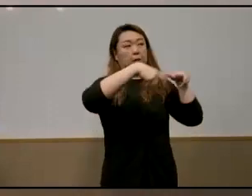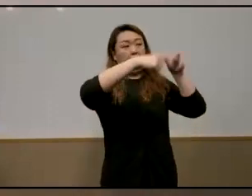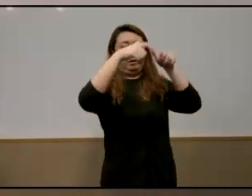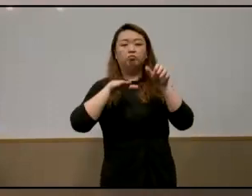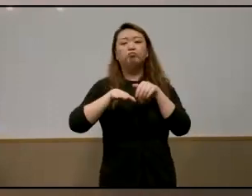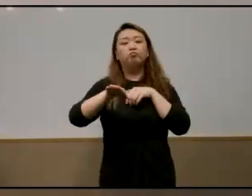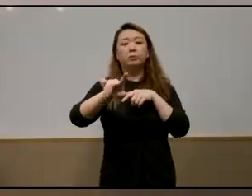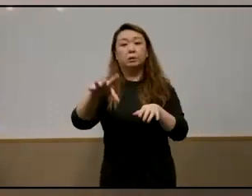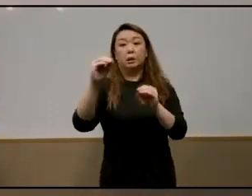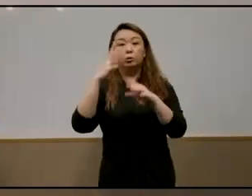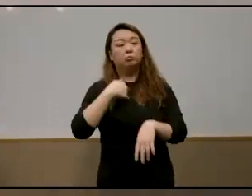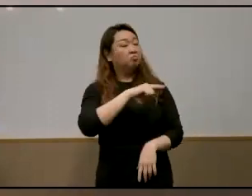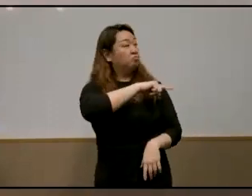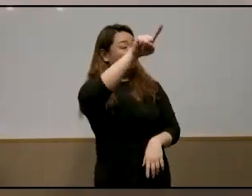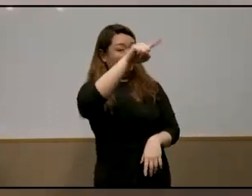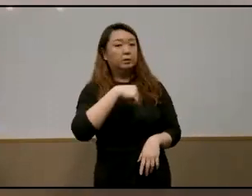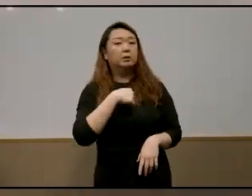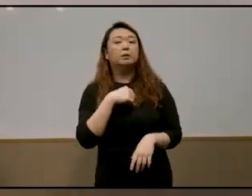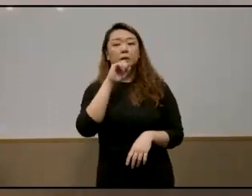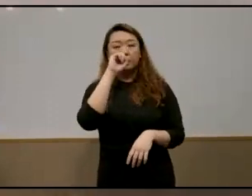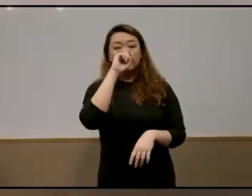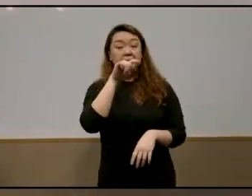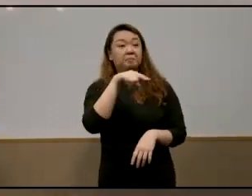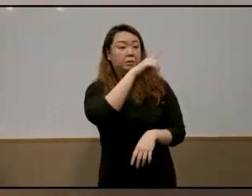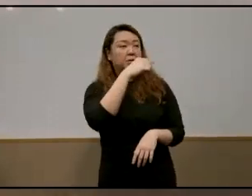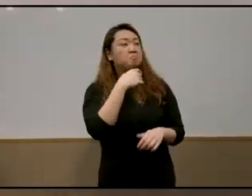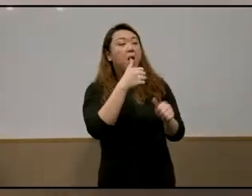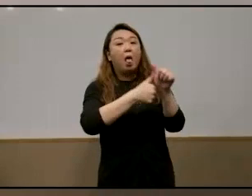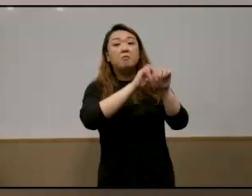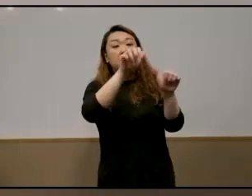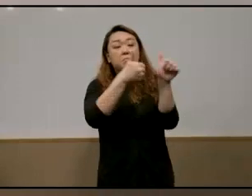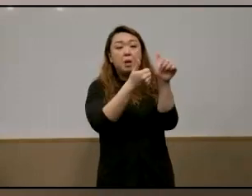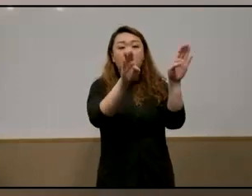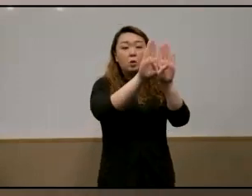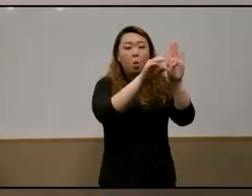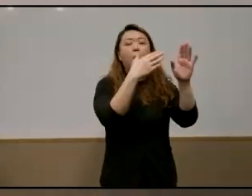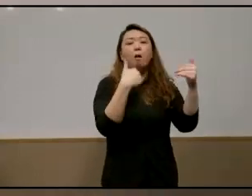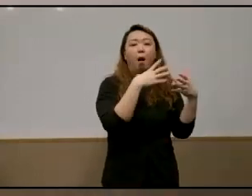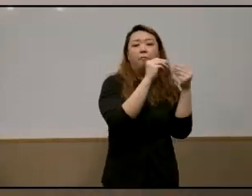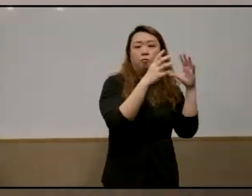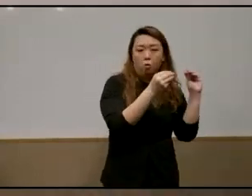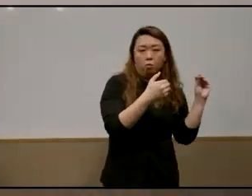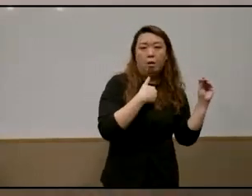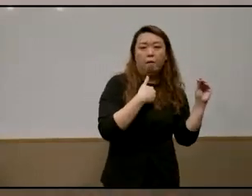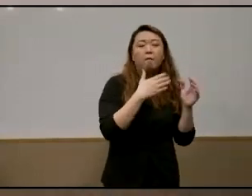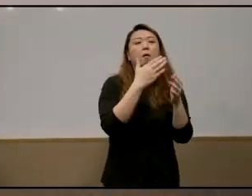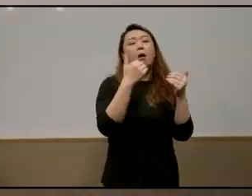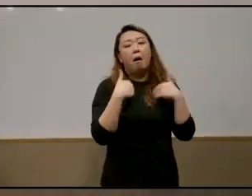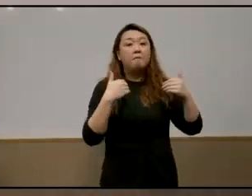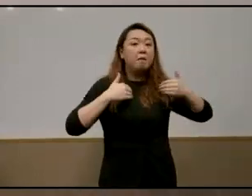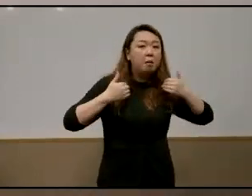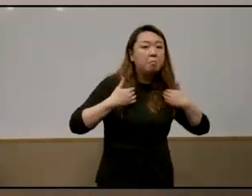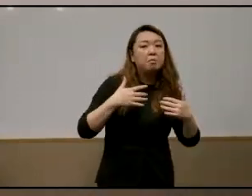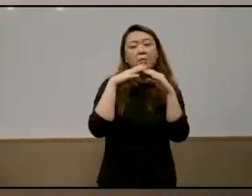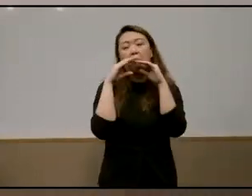them and he said and i paraphrase slightly behind every closed door there's a story whether a happy one or one of heartbreak we